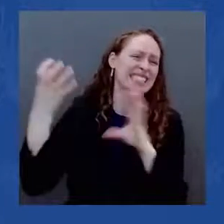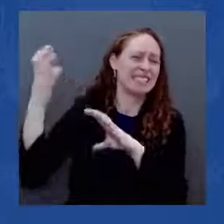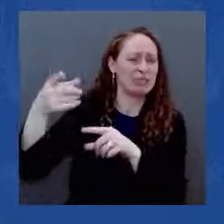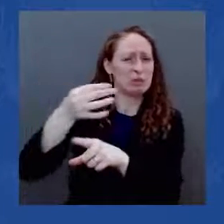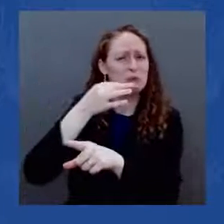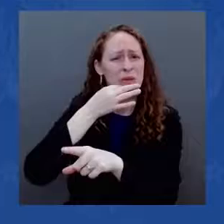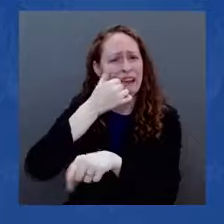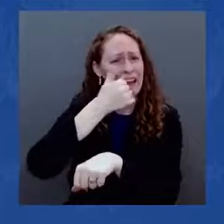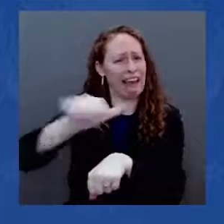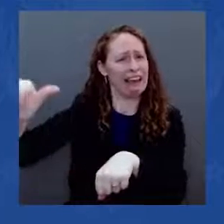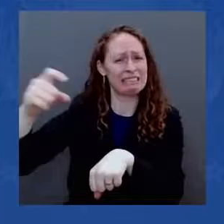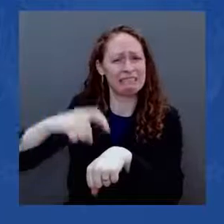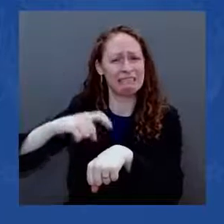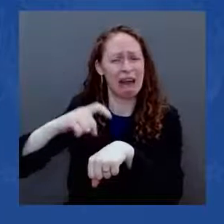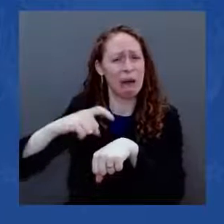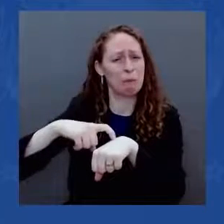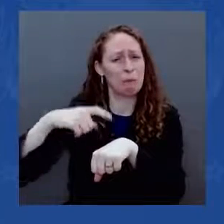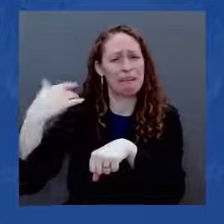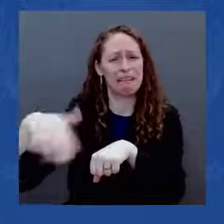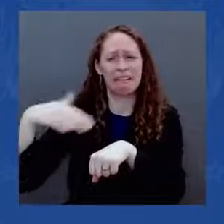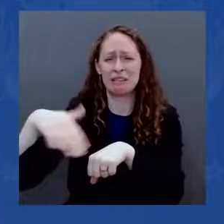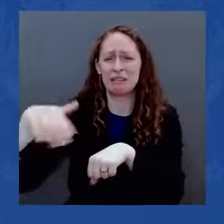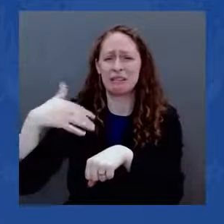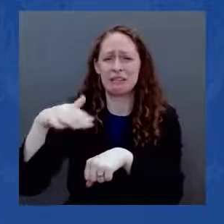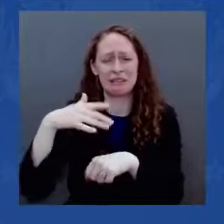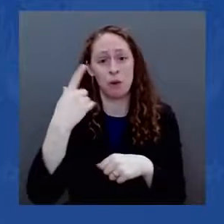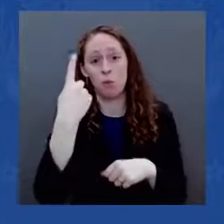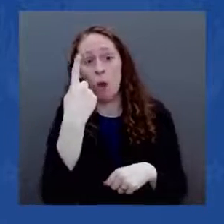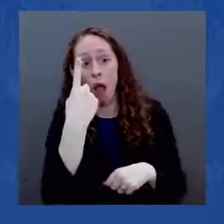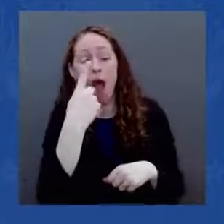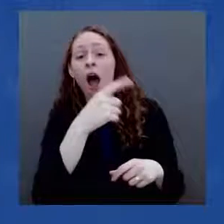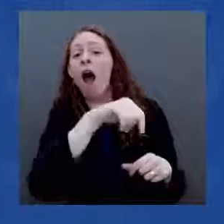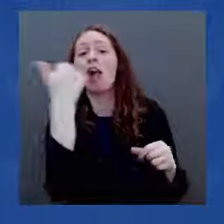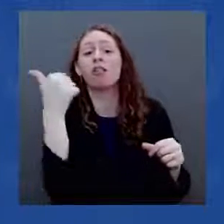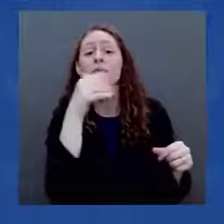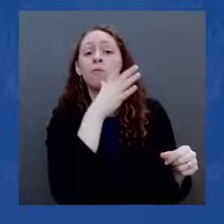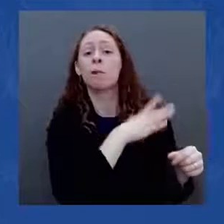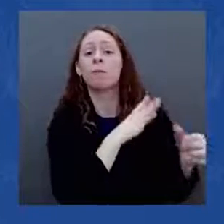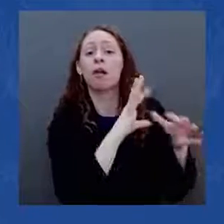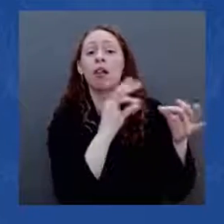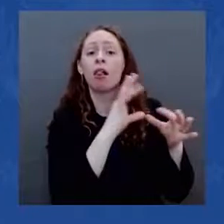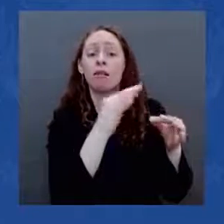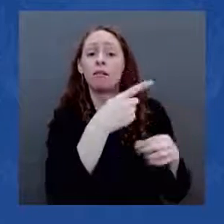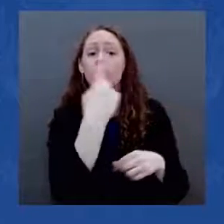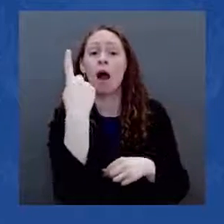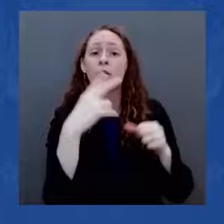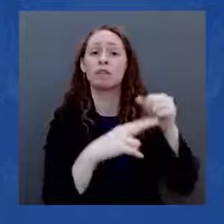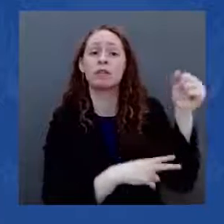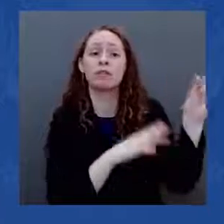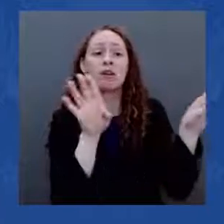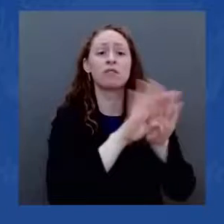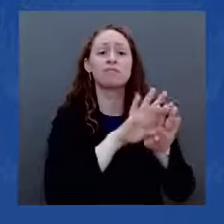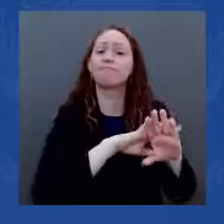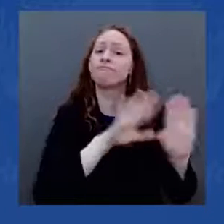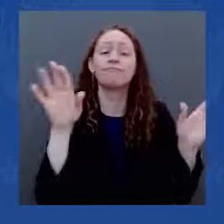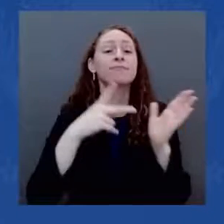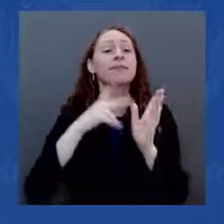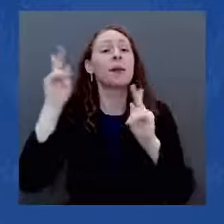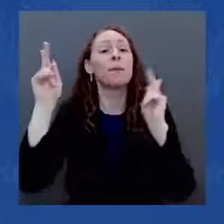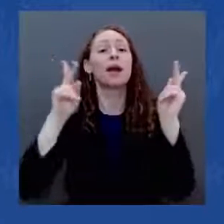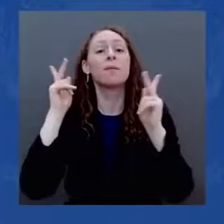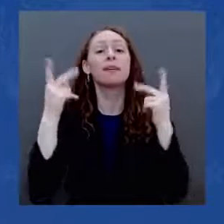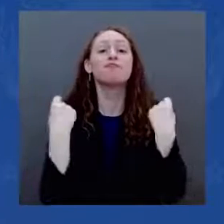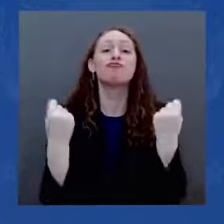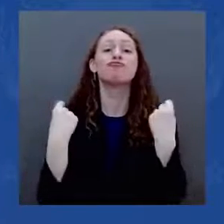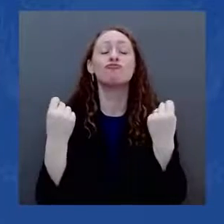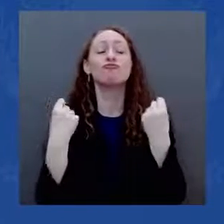downtown, consequently devastating local businesses. And one person wrote to me to say, quote, this is your chance to